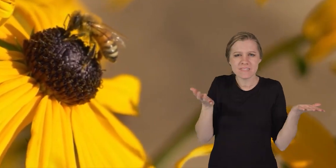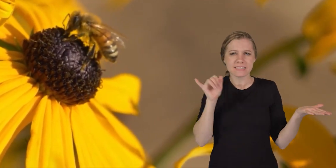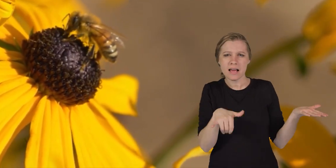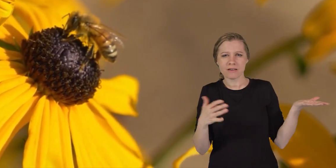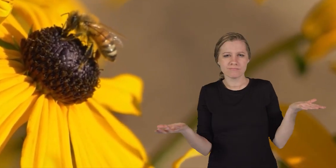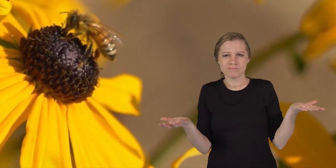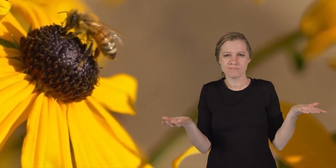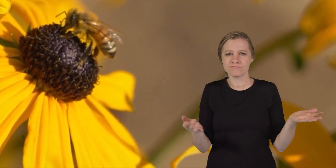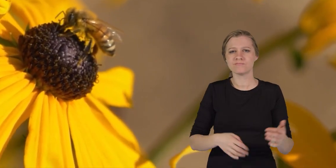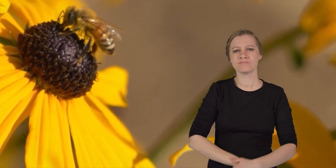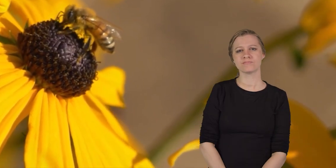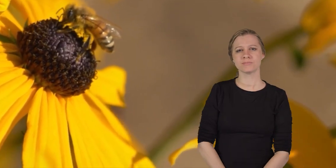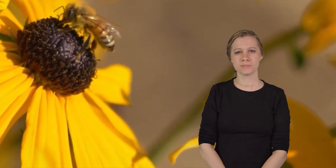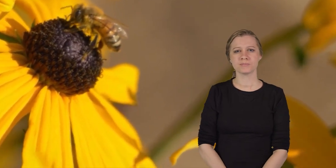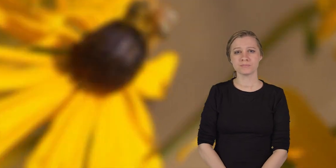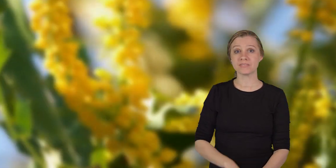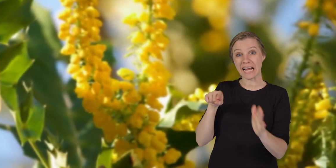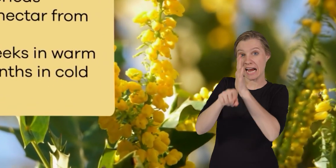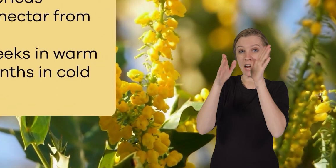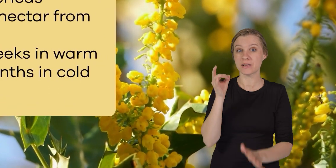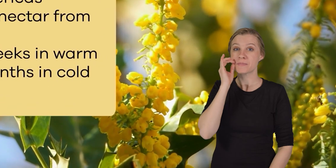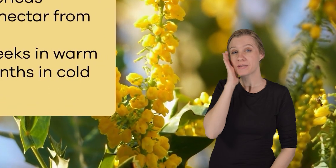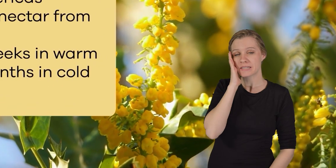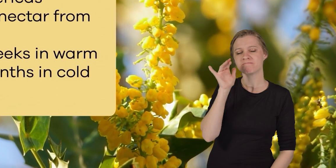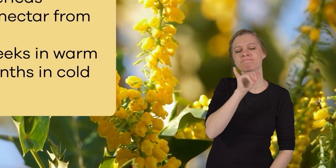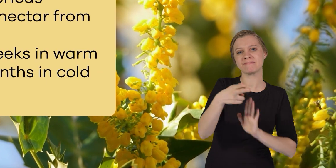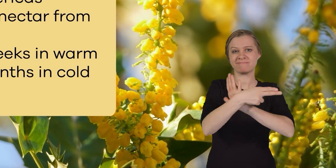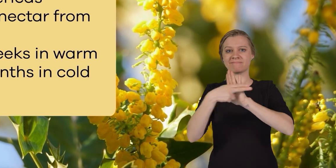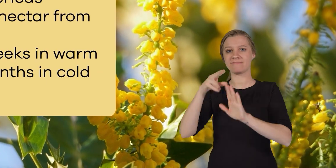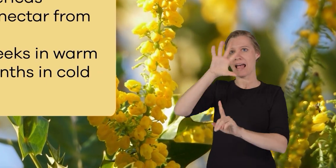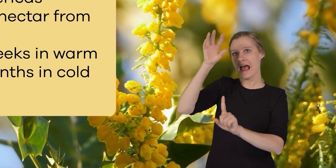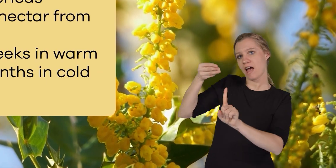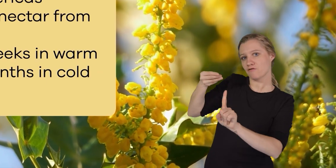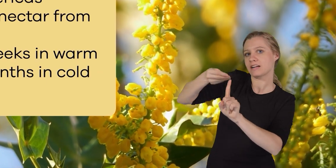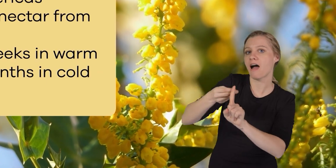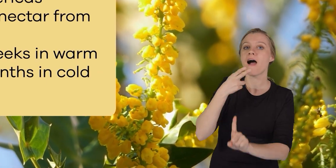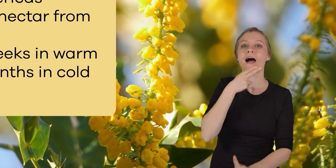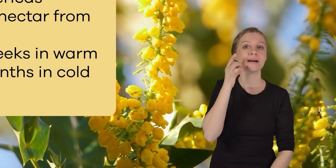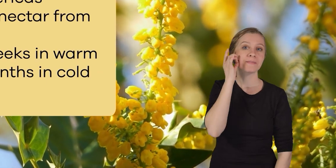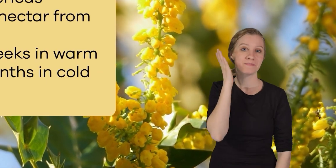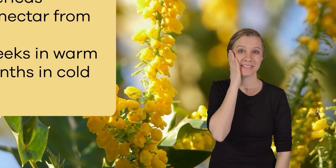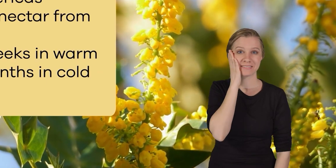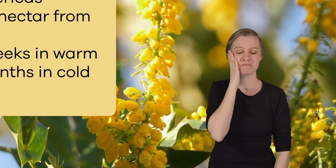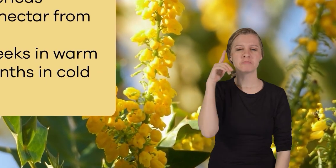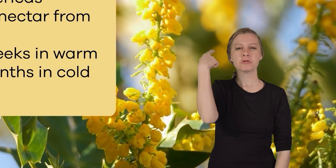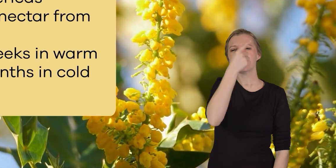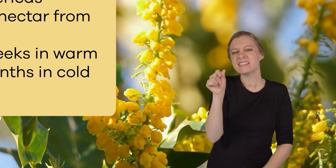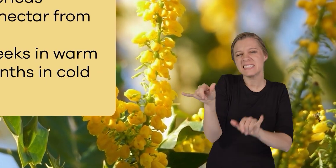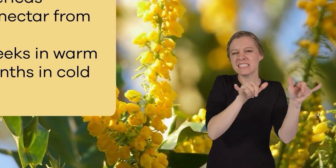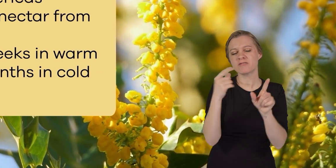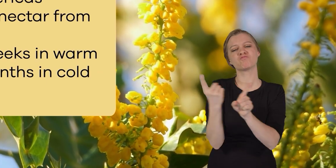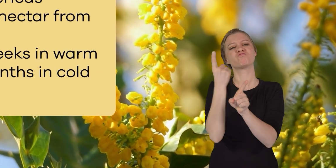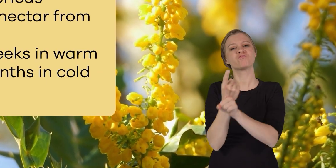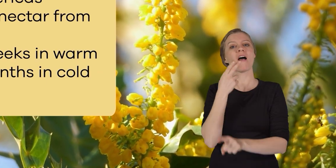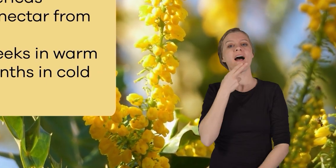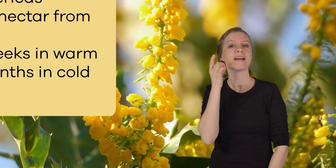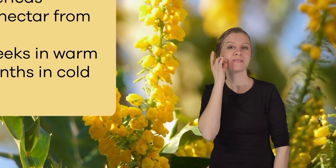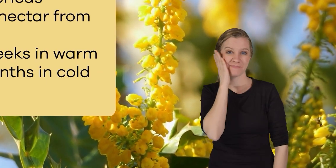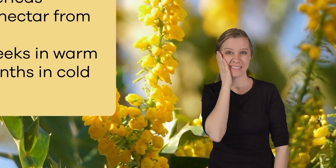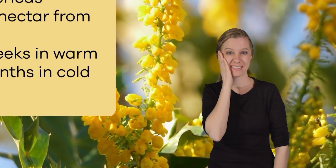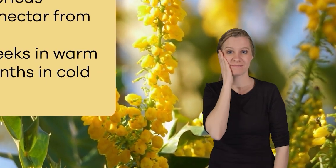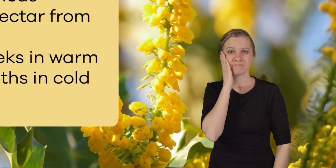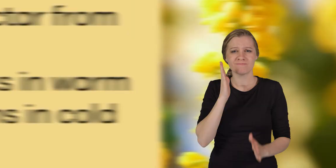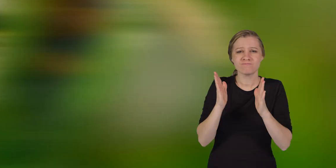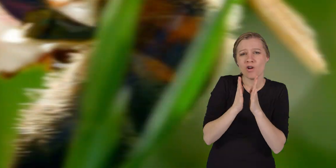are Killer Bees? Killer Bees, also known as Africanized honeybees, look similar to